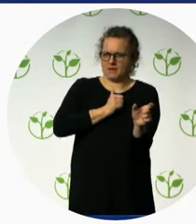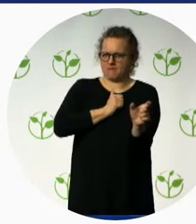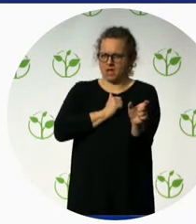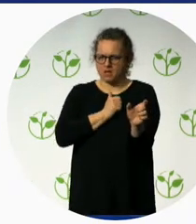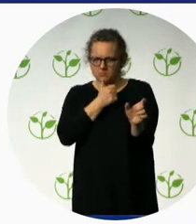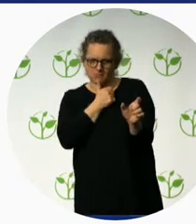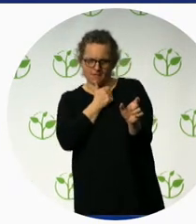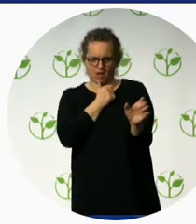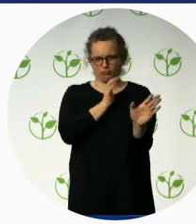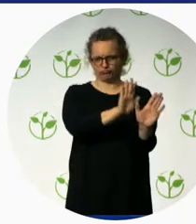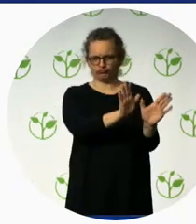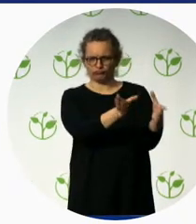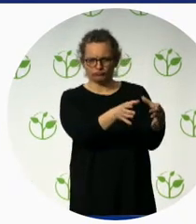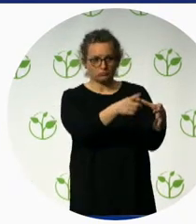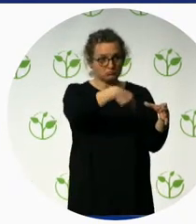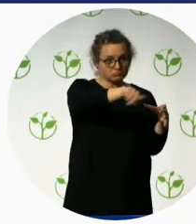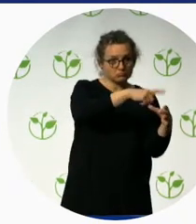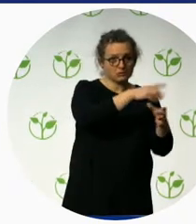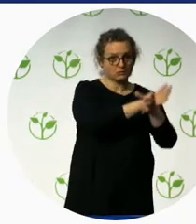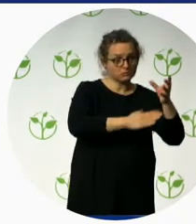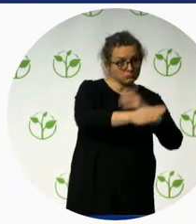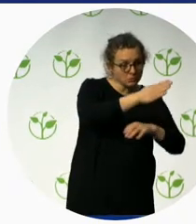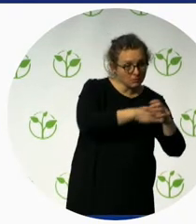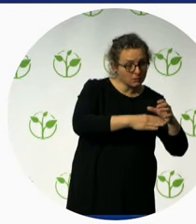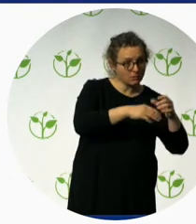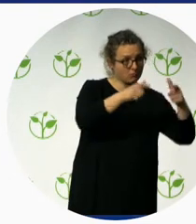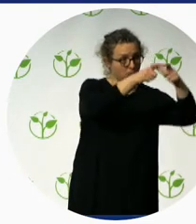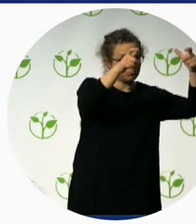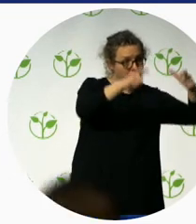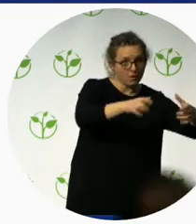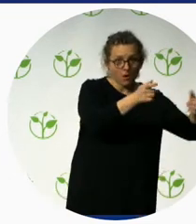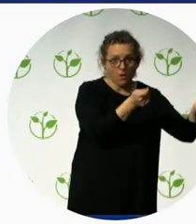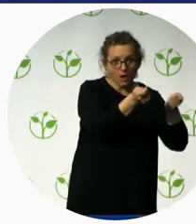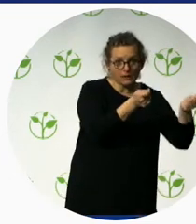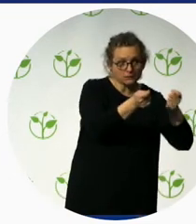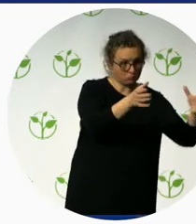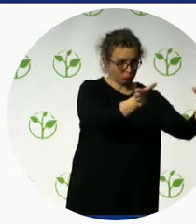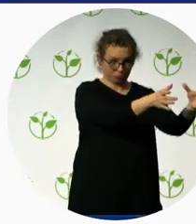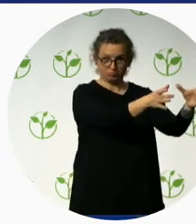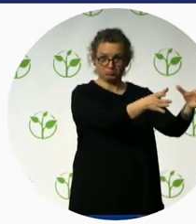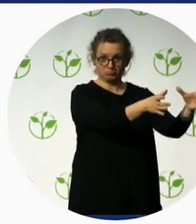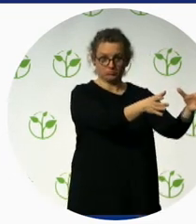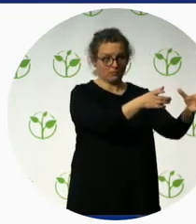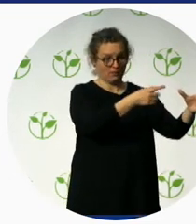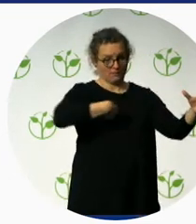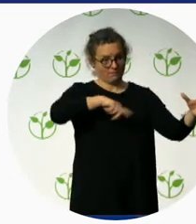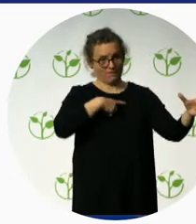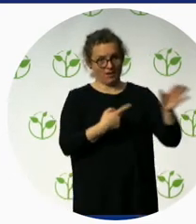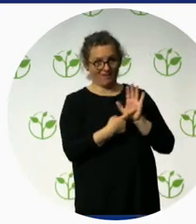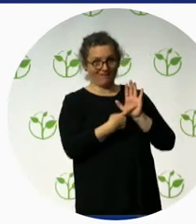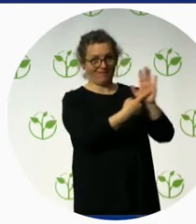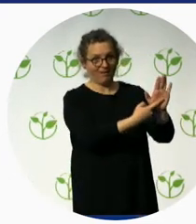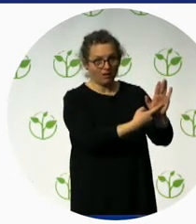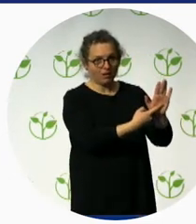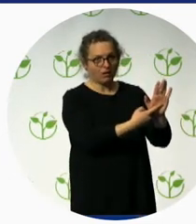movement, to all together work to provide, first of all, the